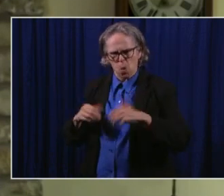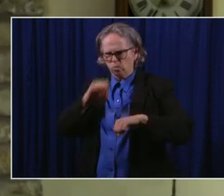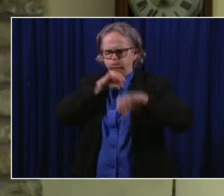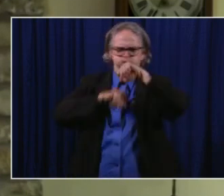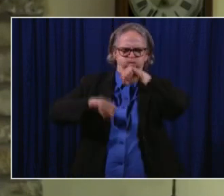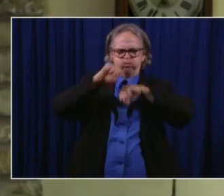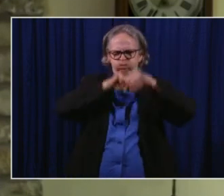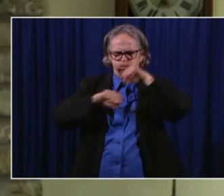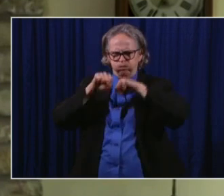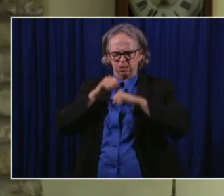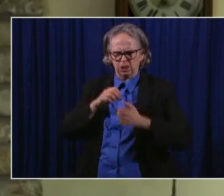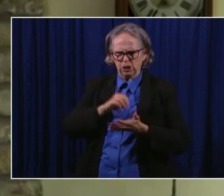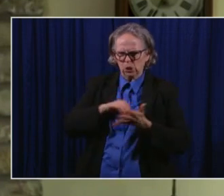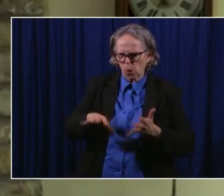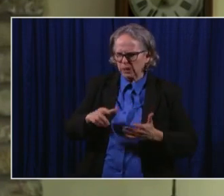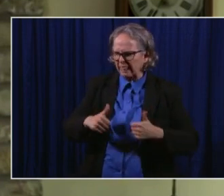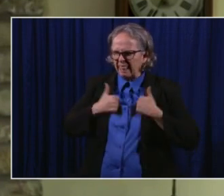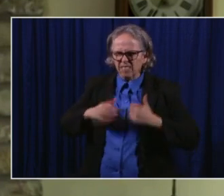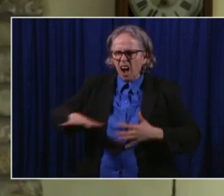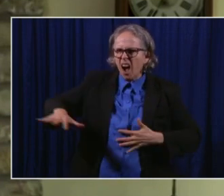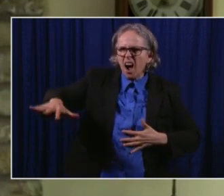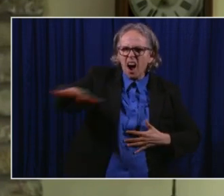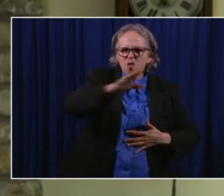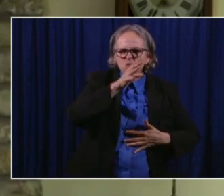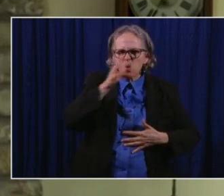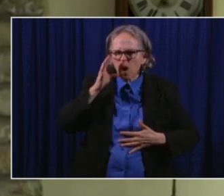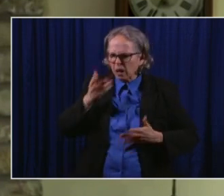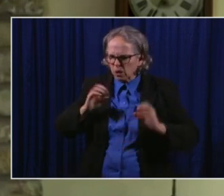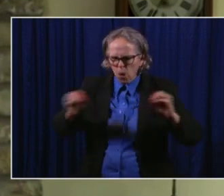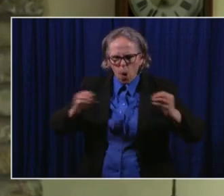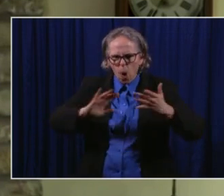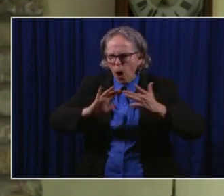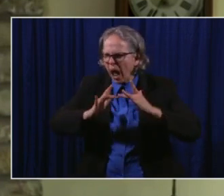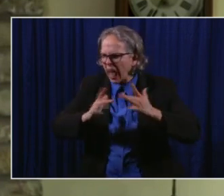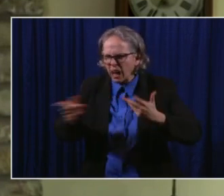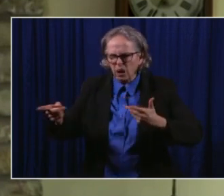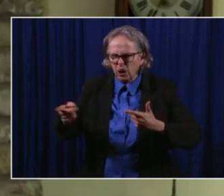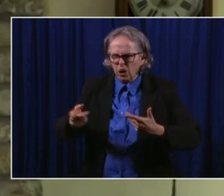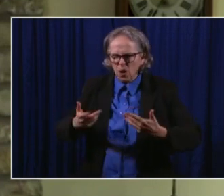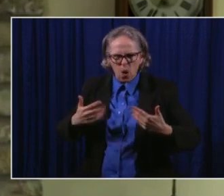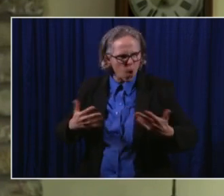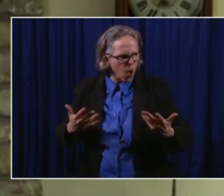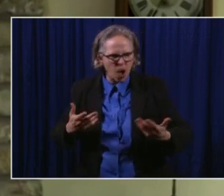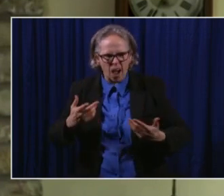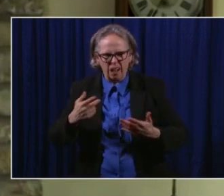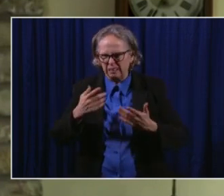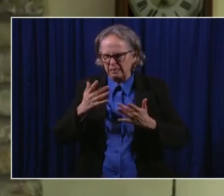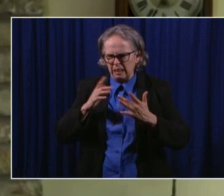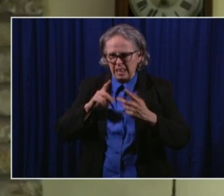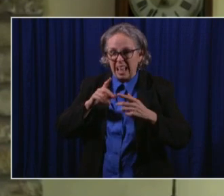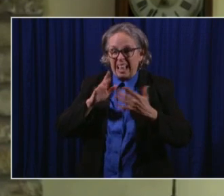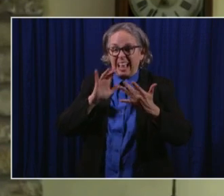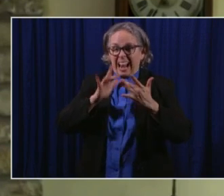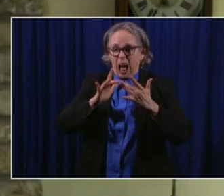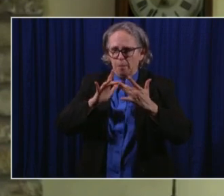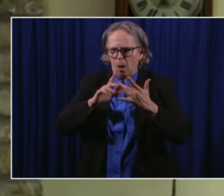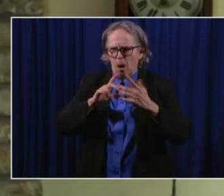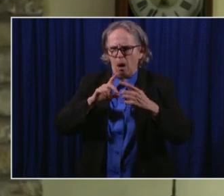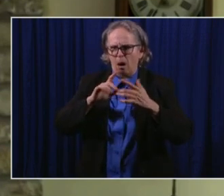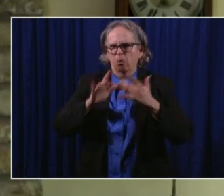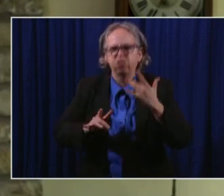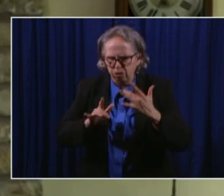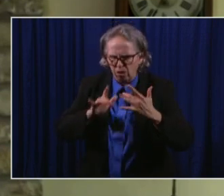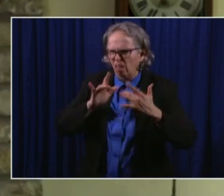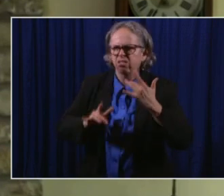sometimes also in urban areas, might not have the connections. They might not be able